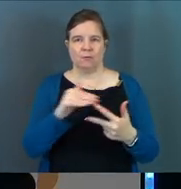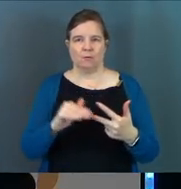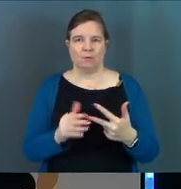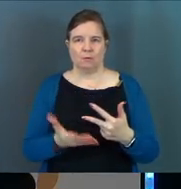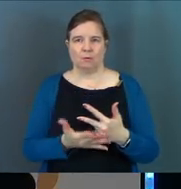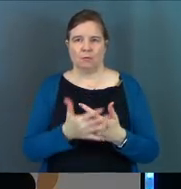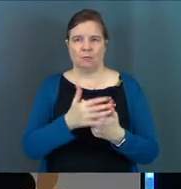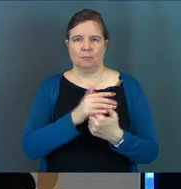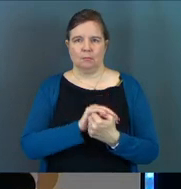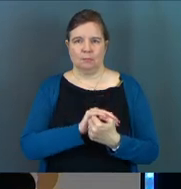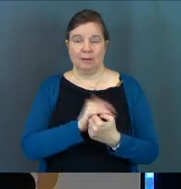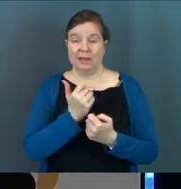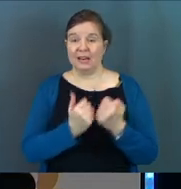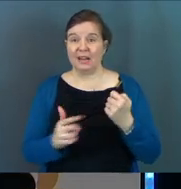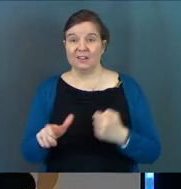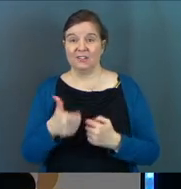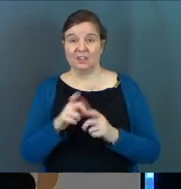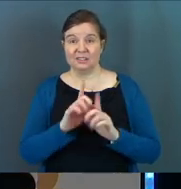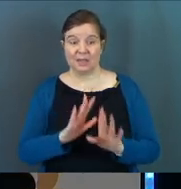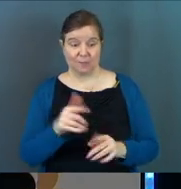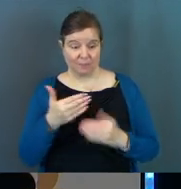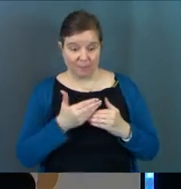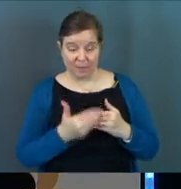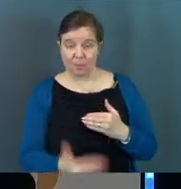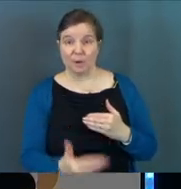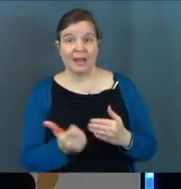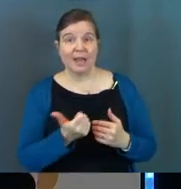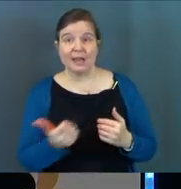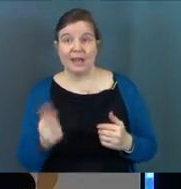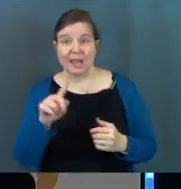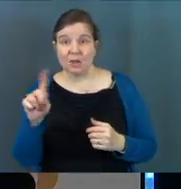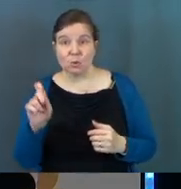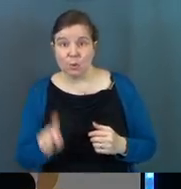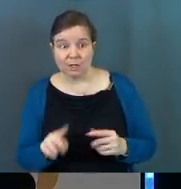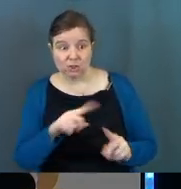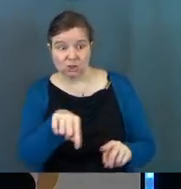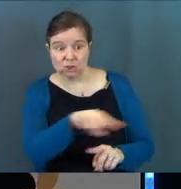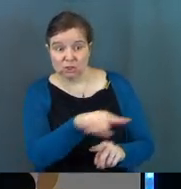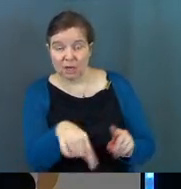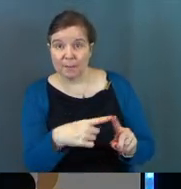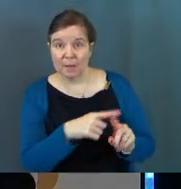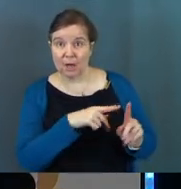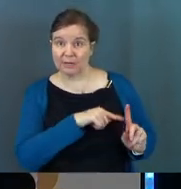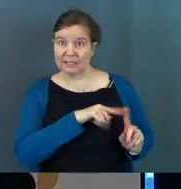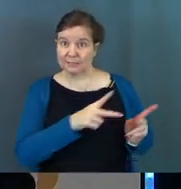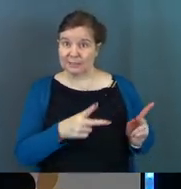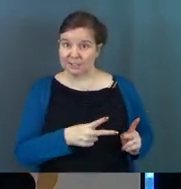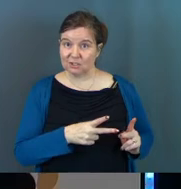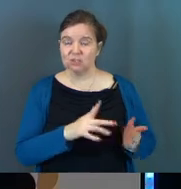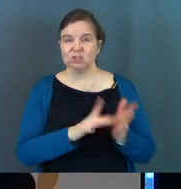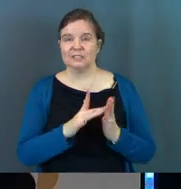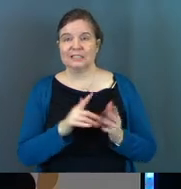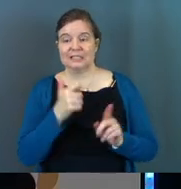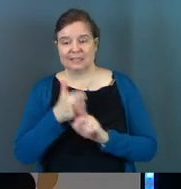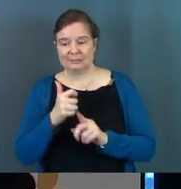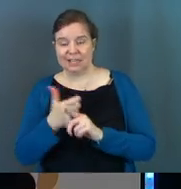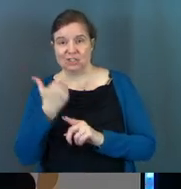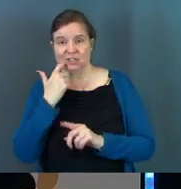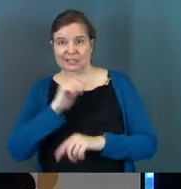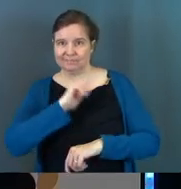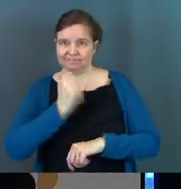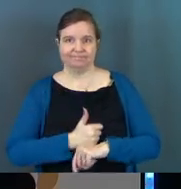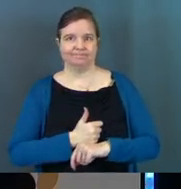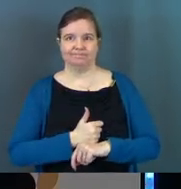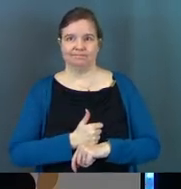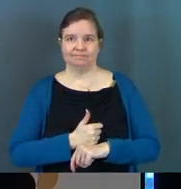And if anybody, any of the other disciples from that point forward had any question about Peter's position, Jesus himself just